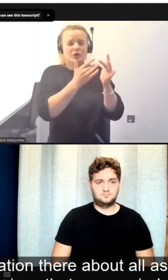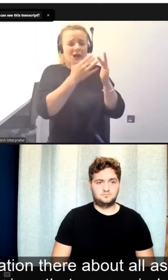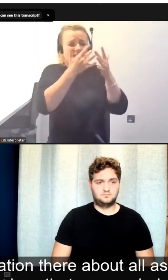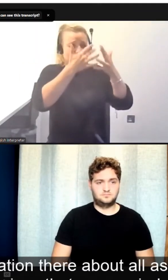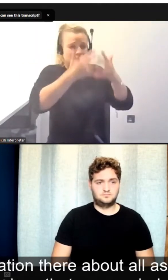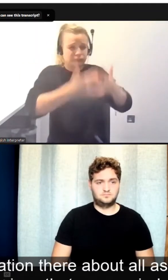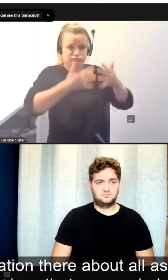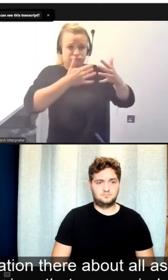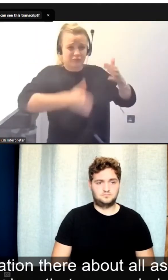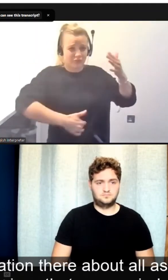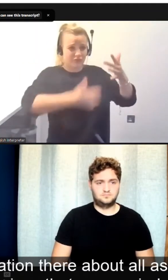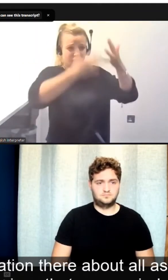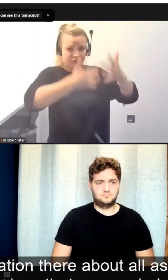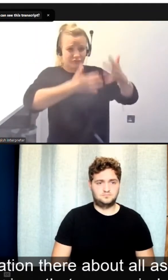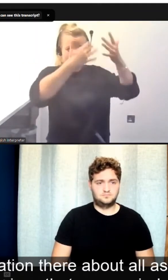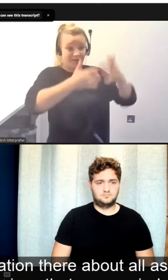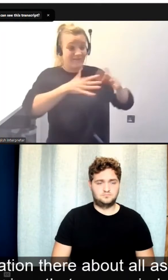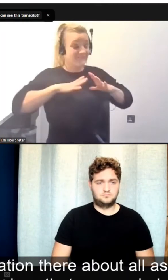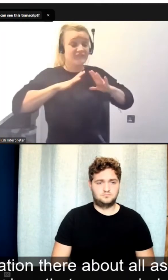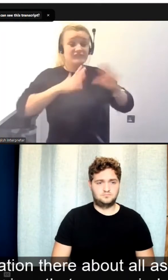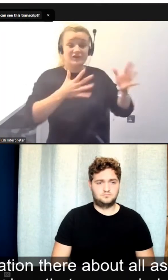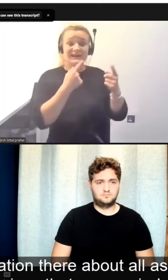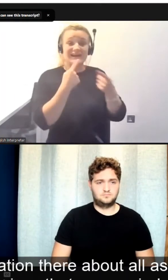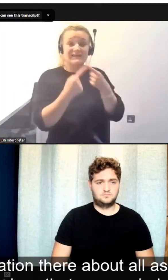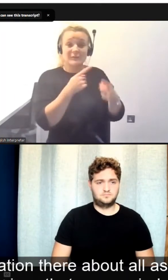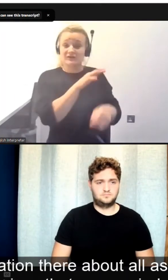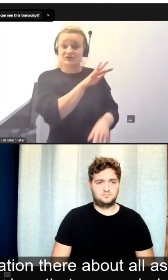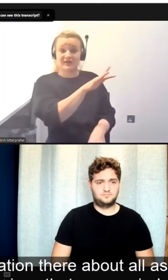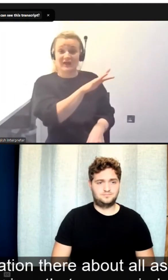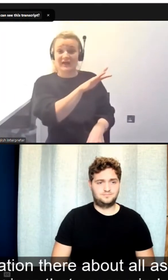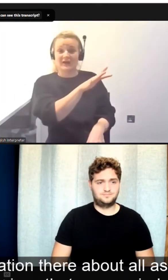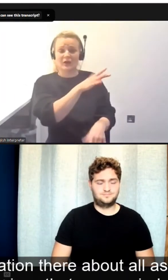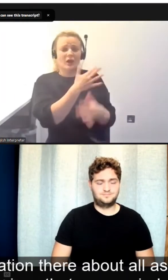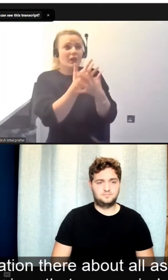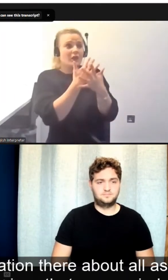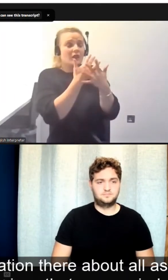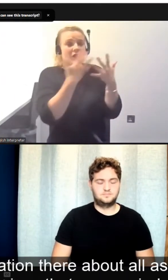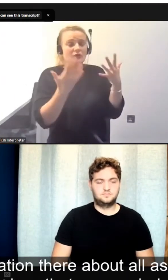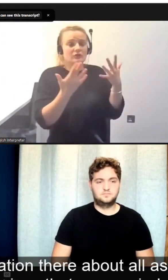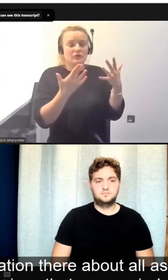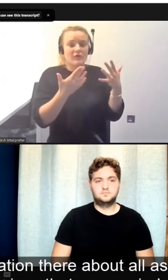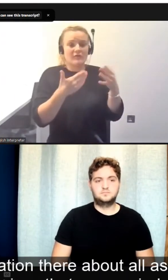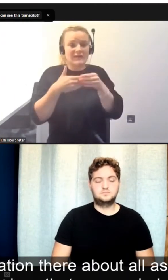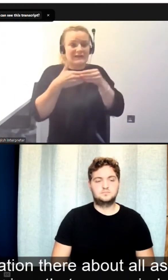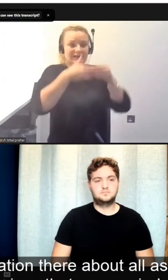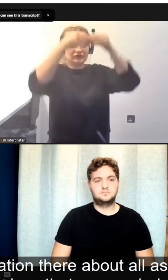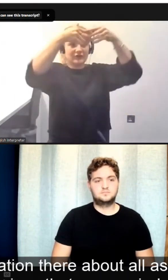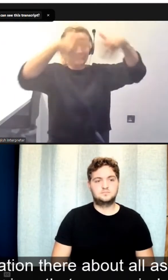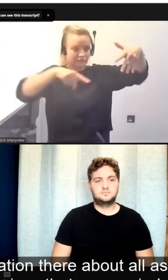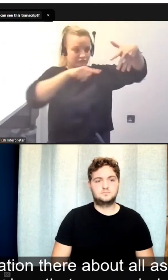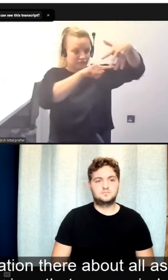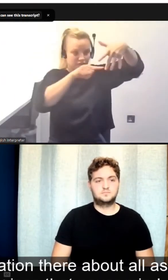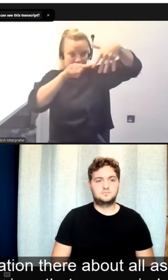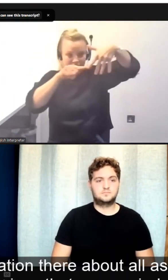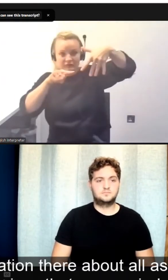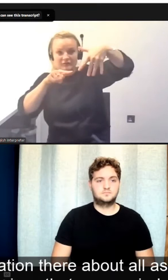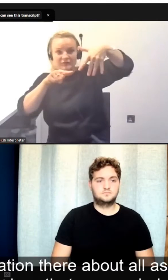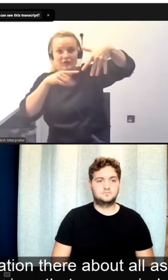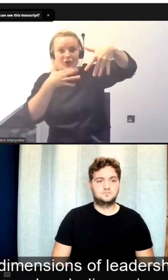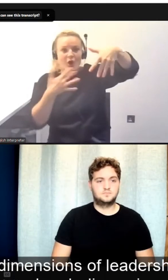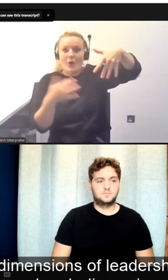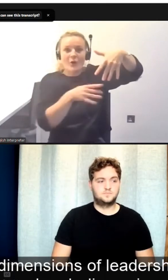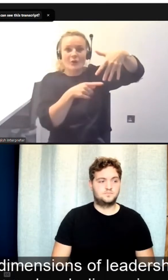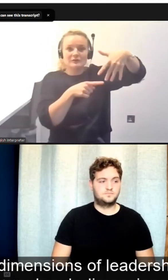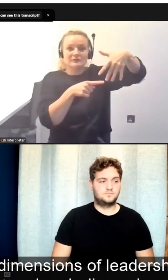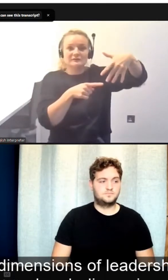free information there about all the aspects of leadership. The Institute recognises that, never mind